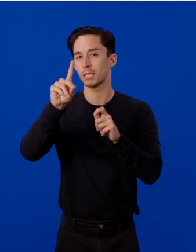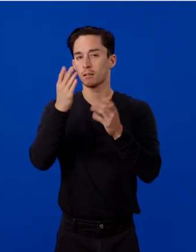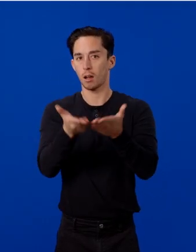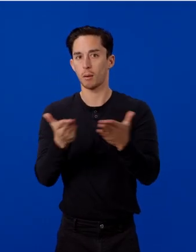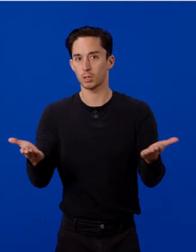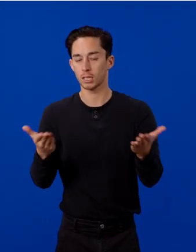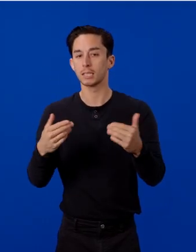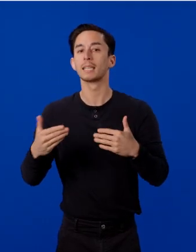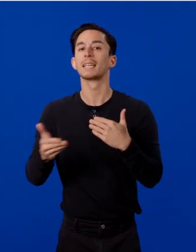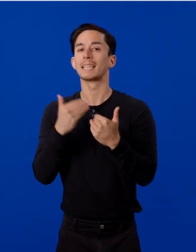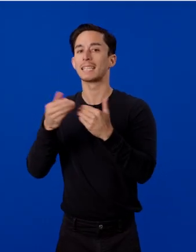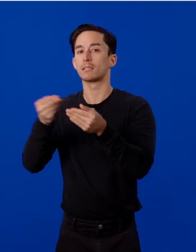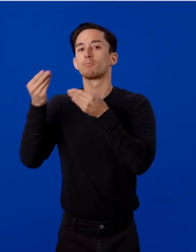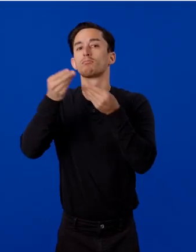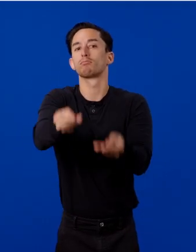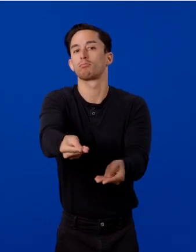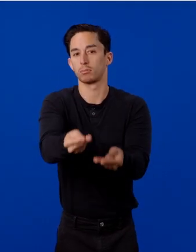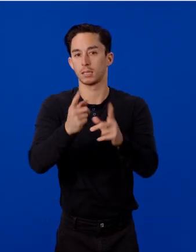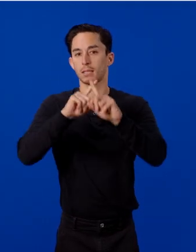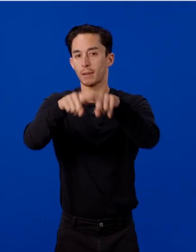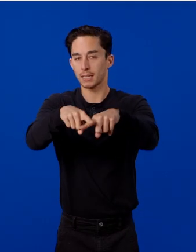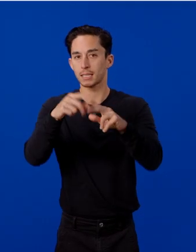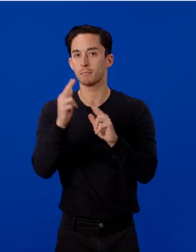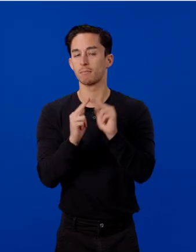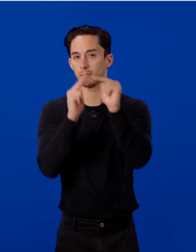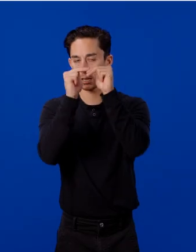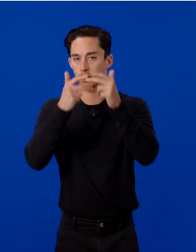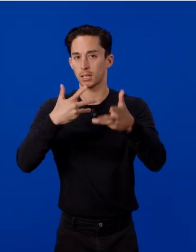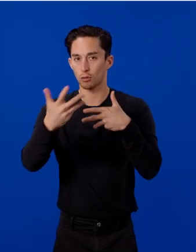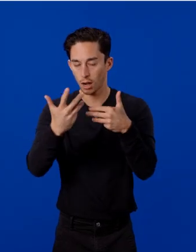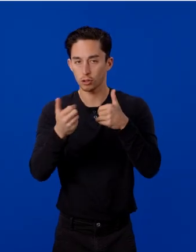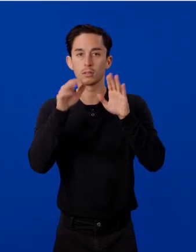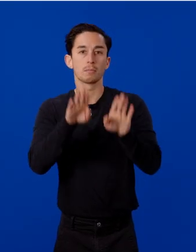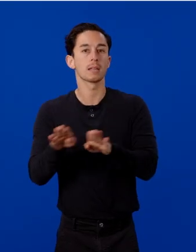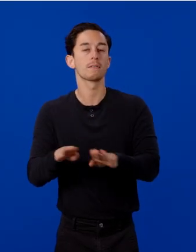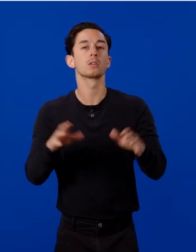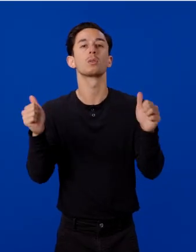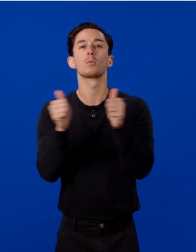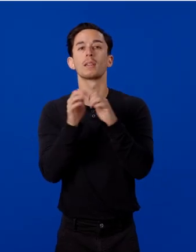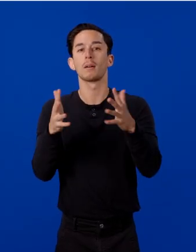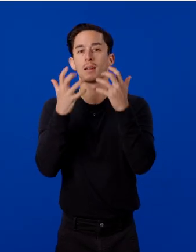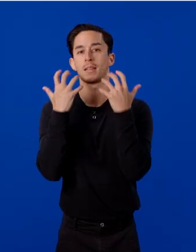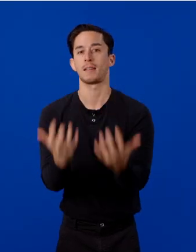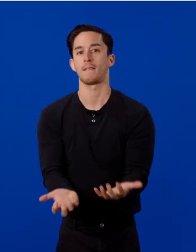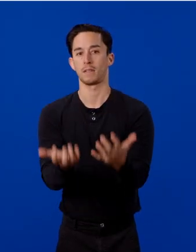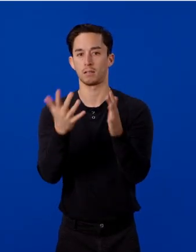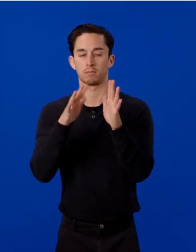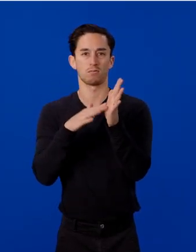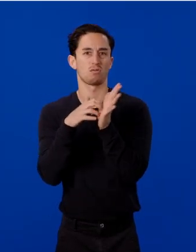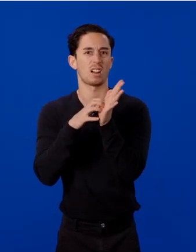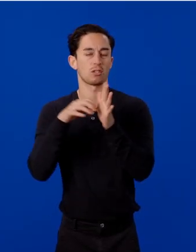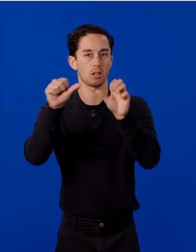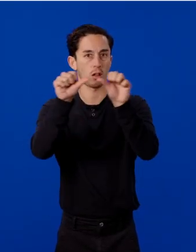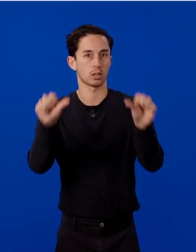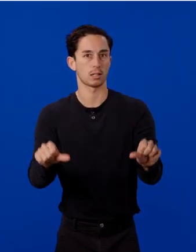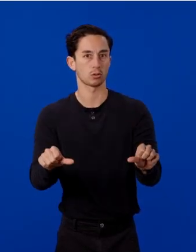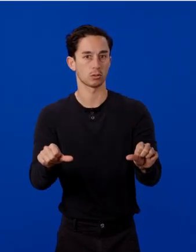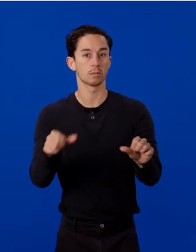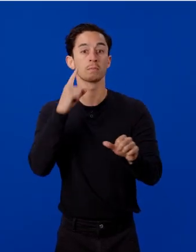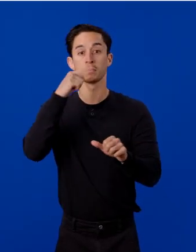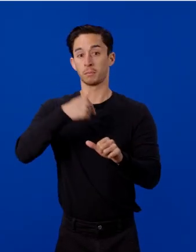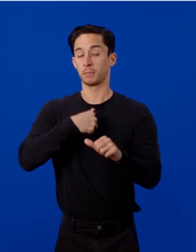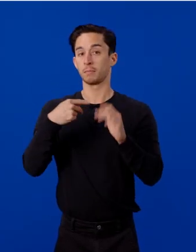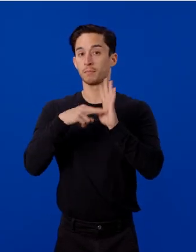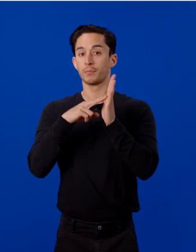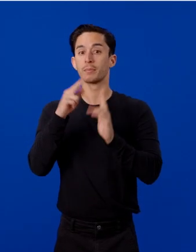to inject dependencies and build interactions and behaviors without having a heavy, fragile architecture. For me, that meant